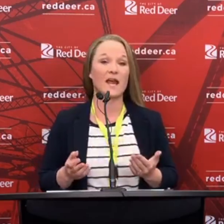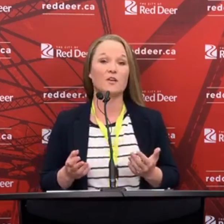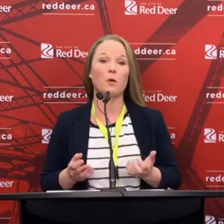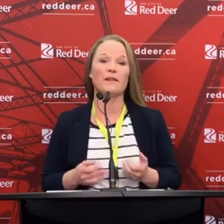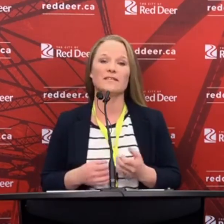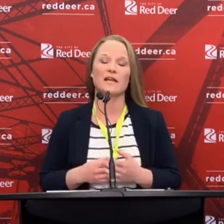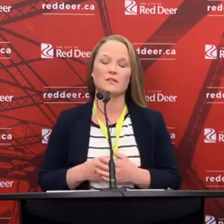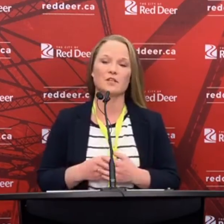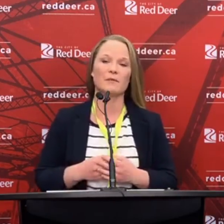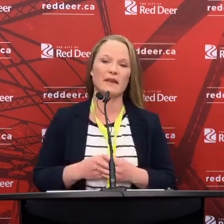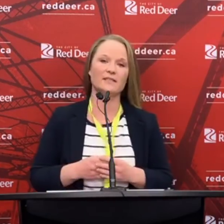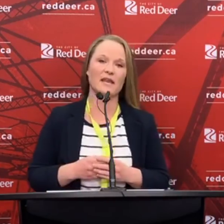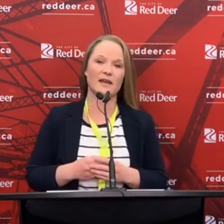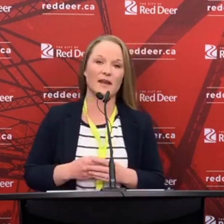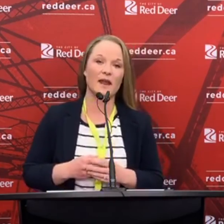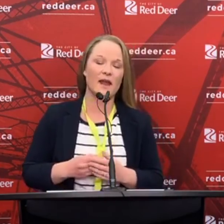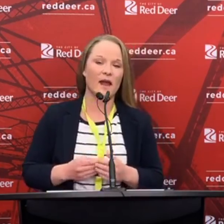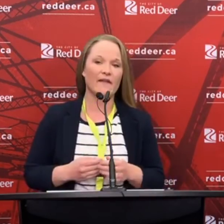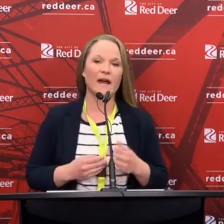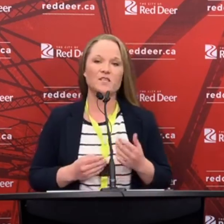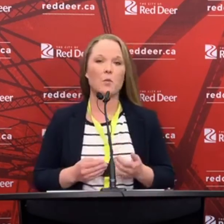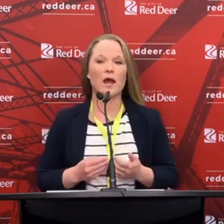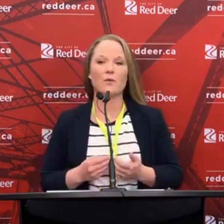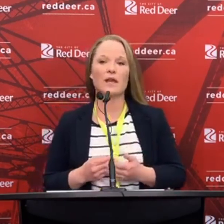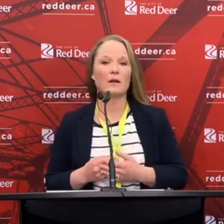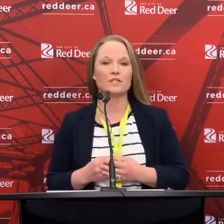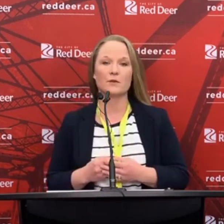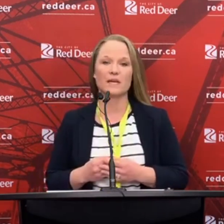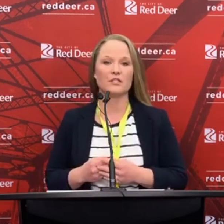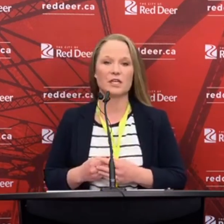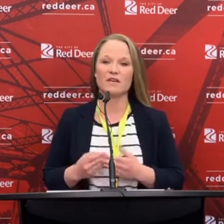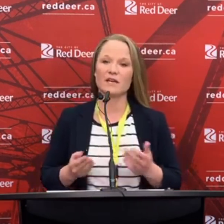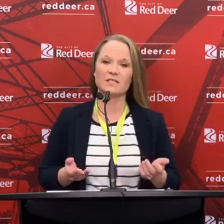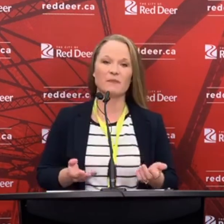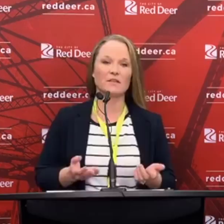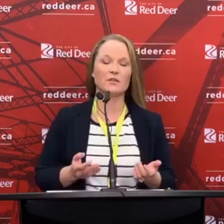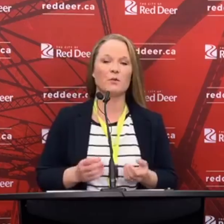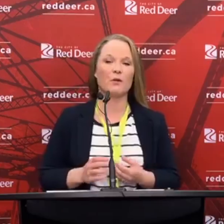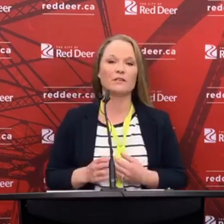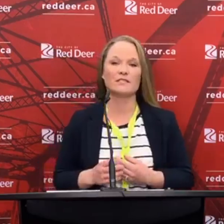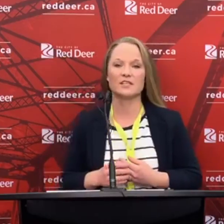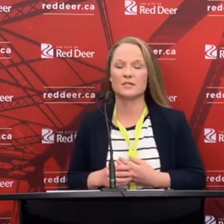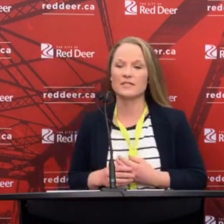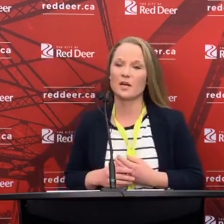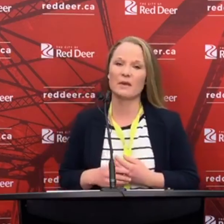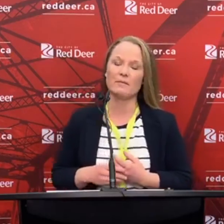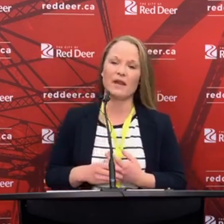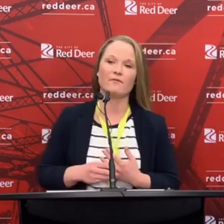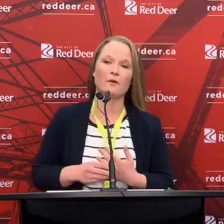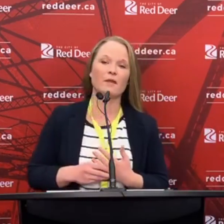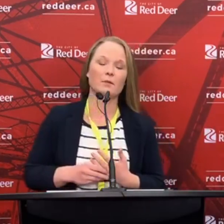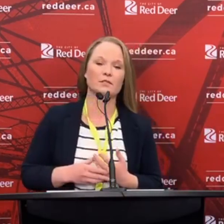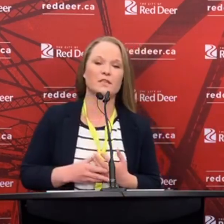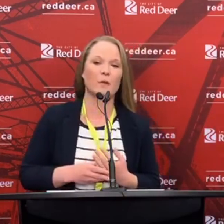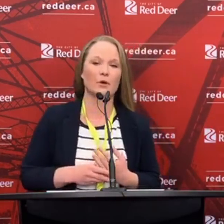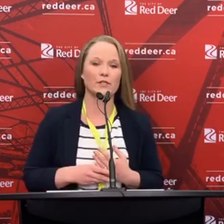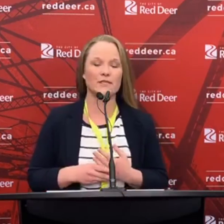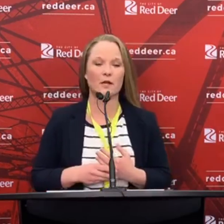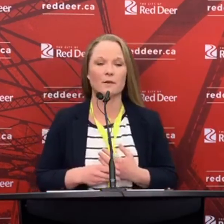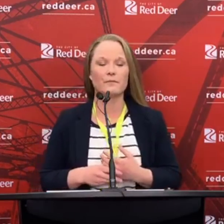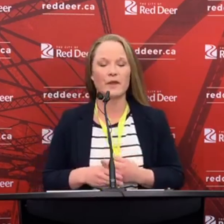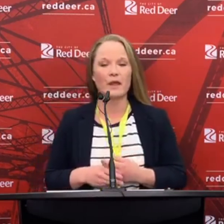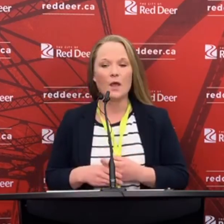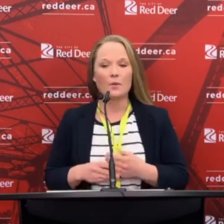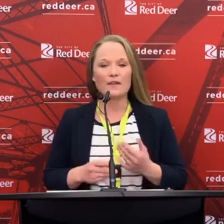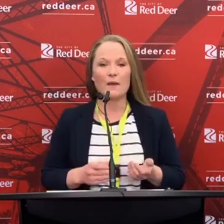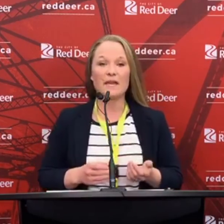understand why these actions are being taken. And that's why we come to you each evening and speak to you about the decisions that are being made from the Emergency Operations